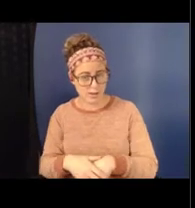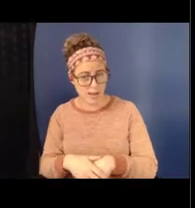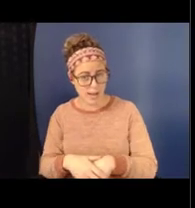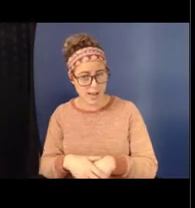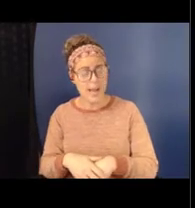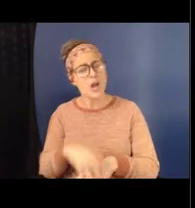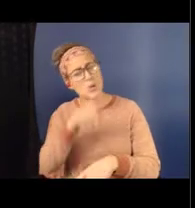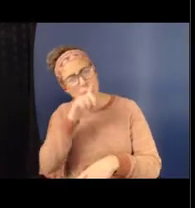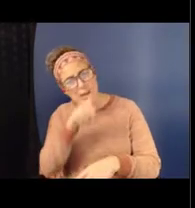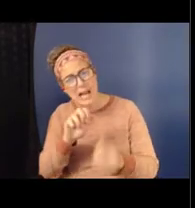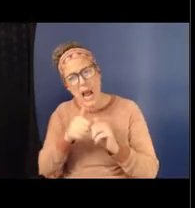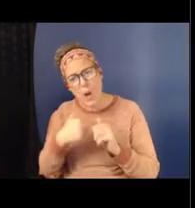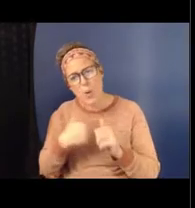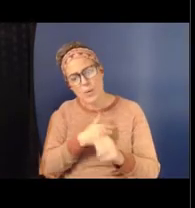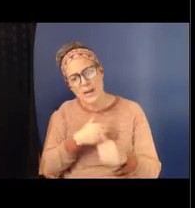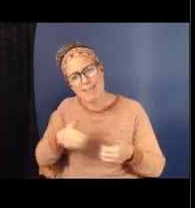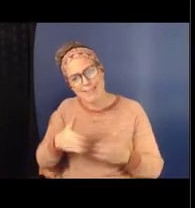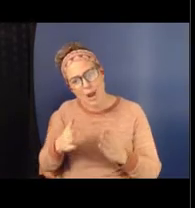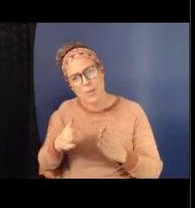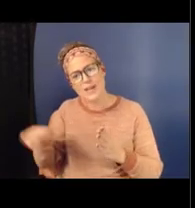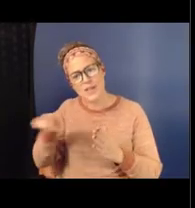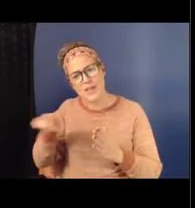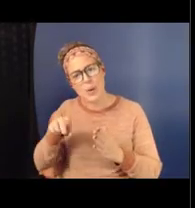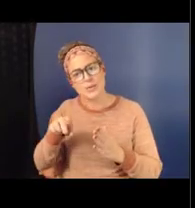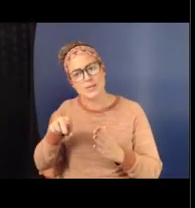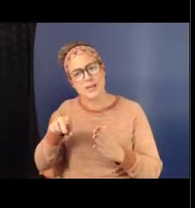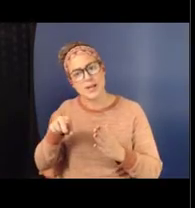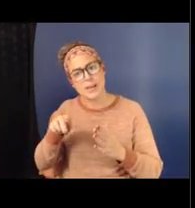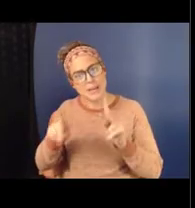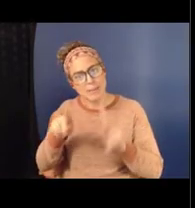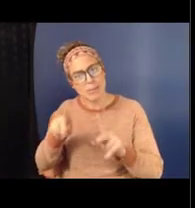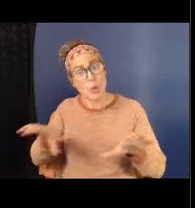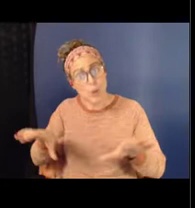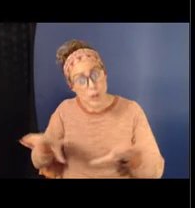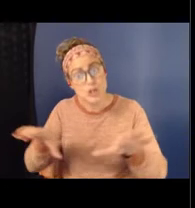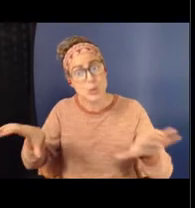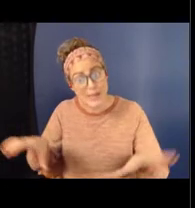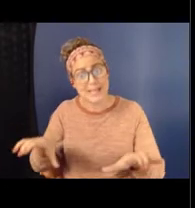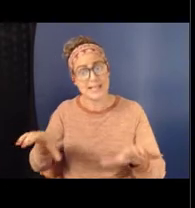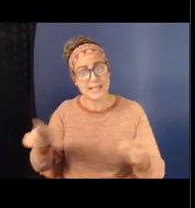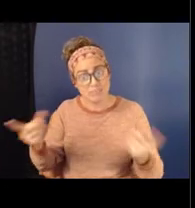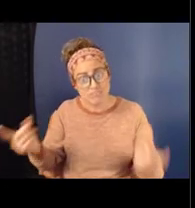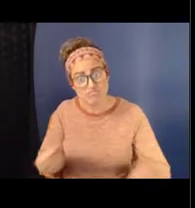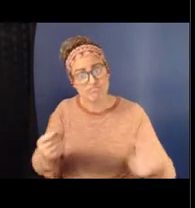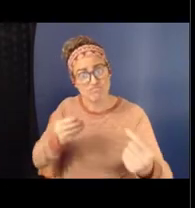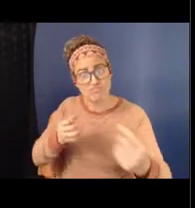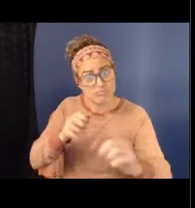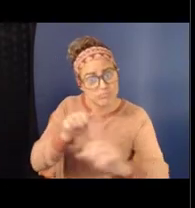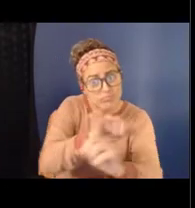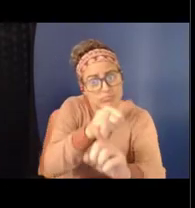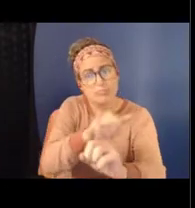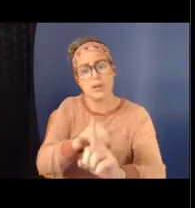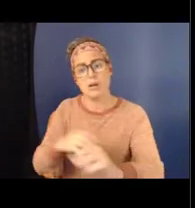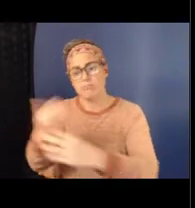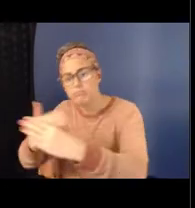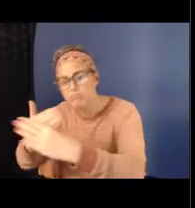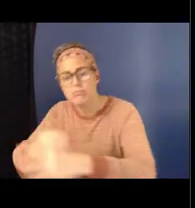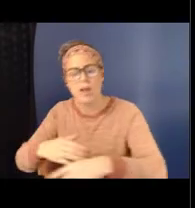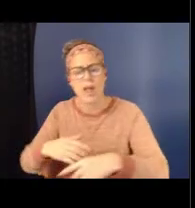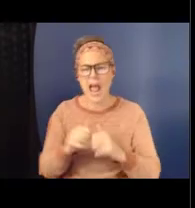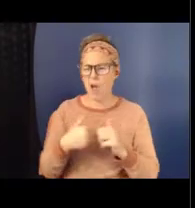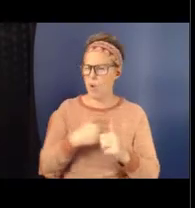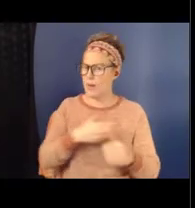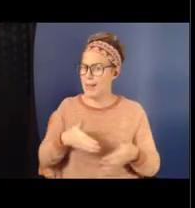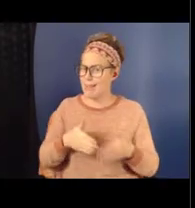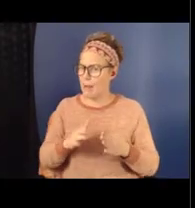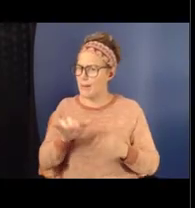perpetrators the license to perpetrate this? How are we contributing as teachers and administrators in the building by not